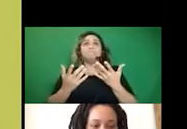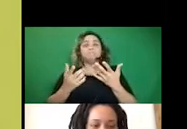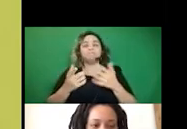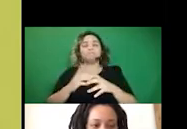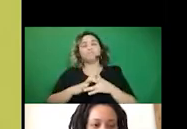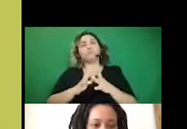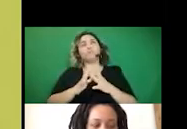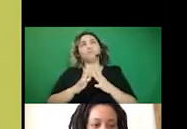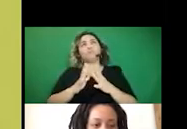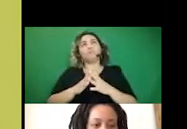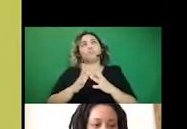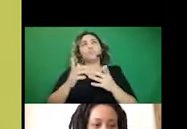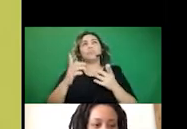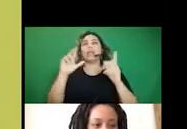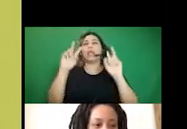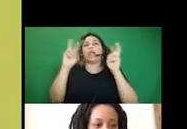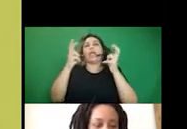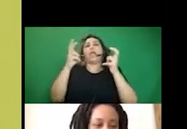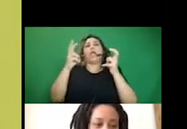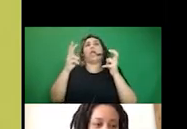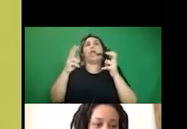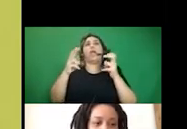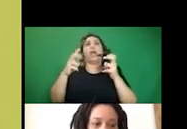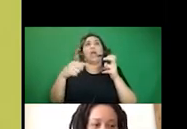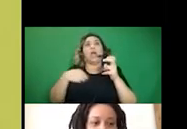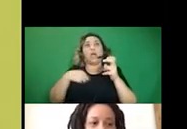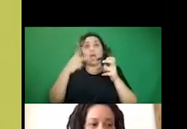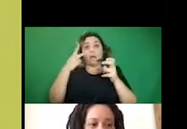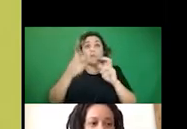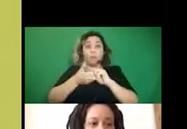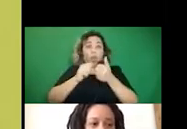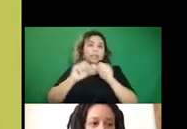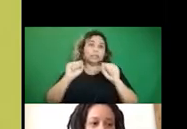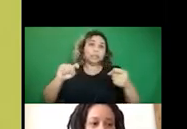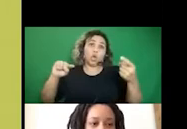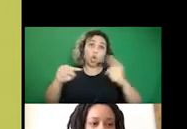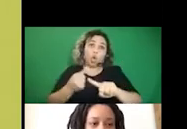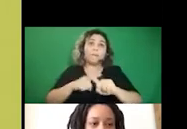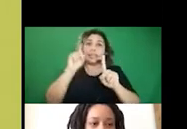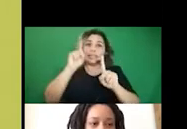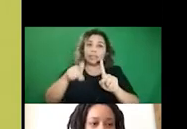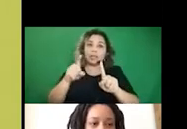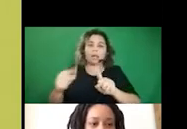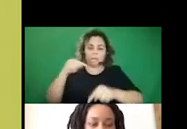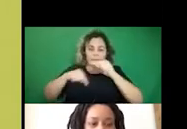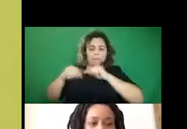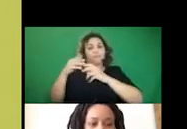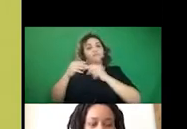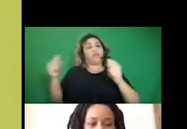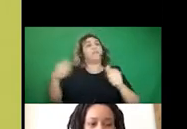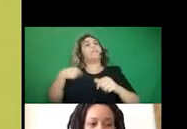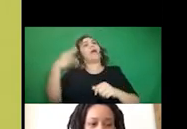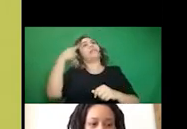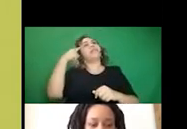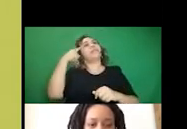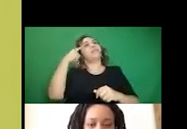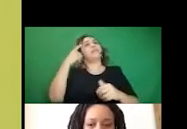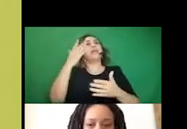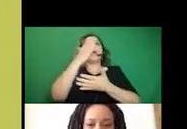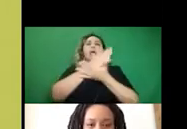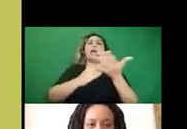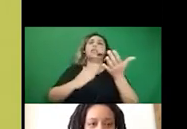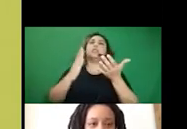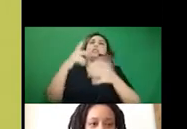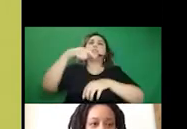harmful issue that we absolutely like need to combat. But I was like, there are things that feel